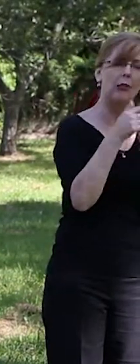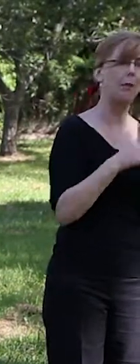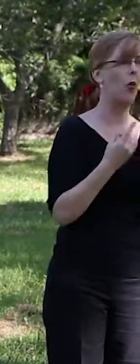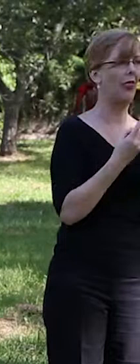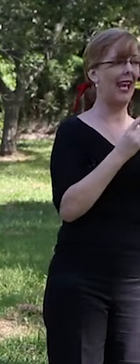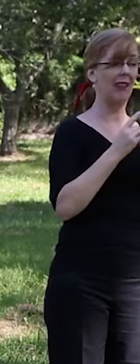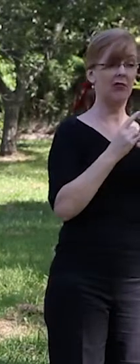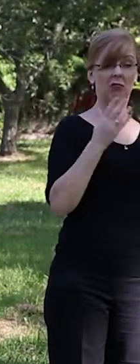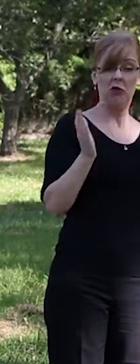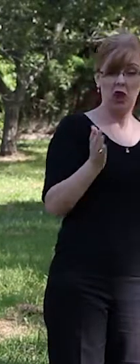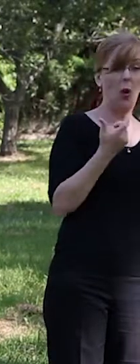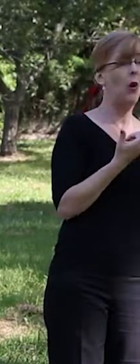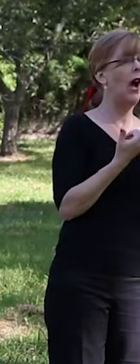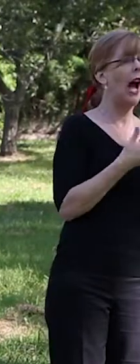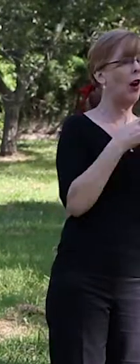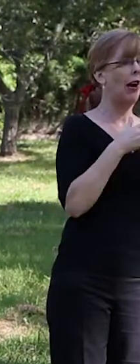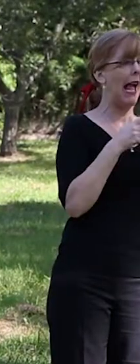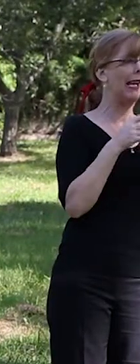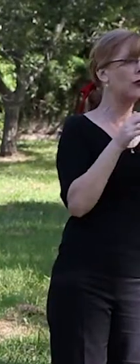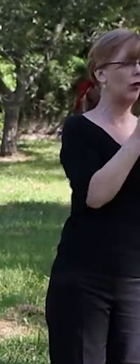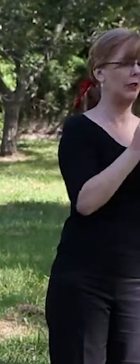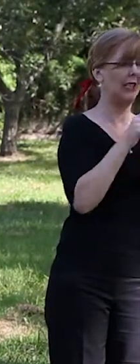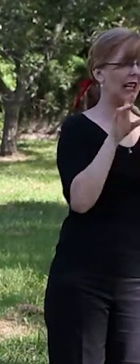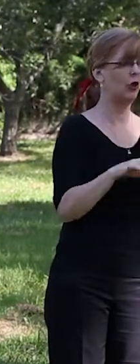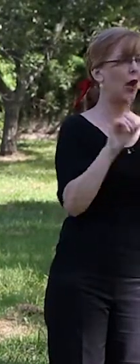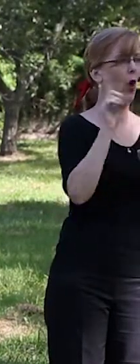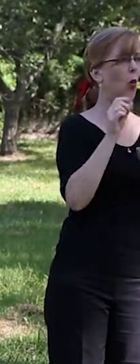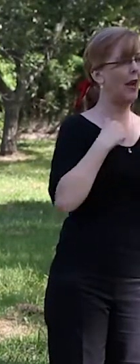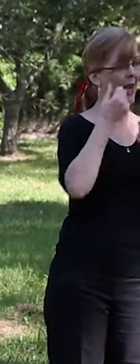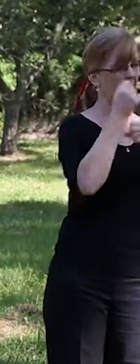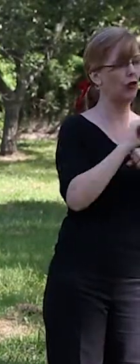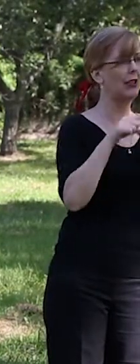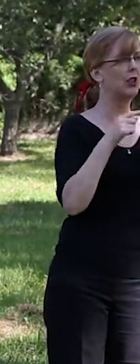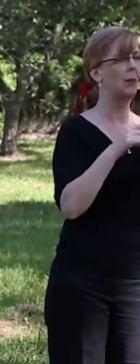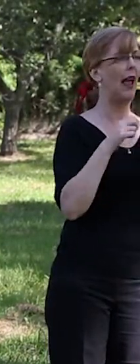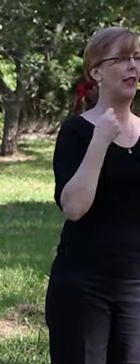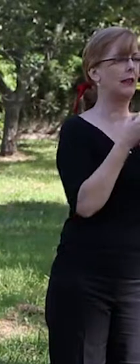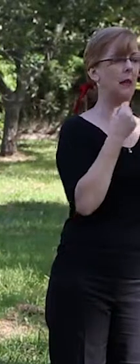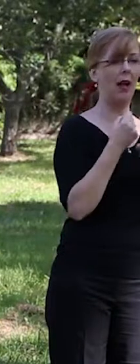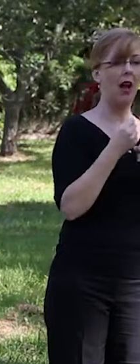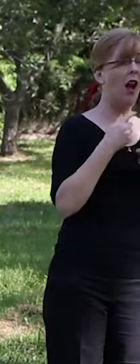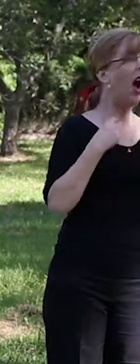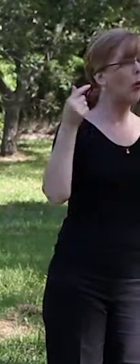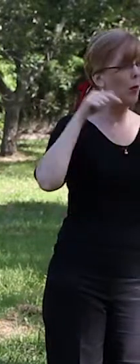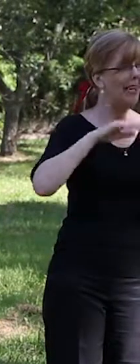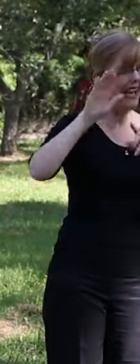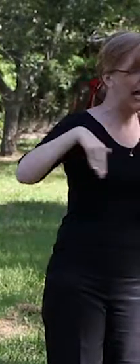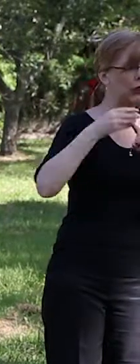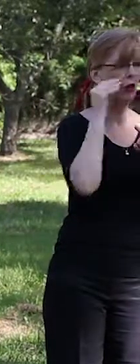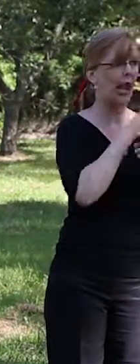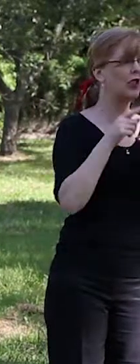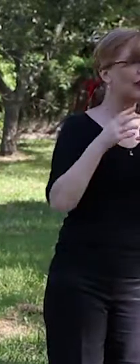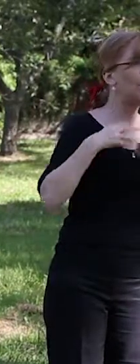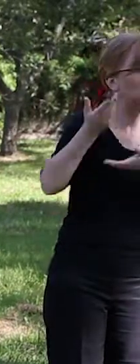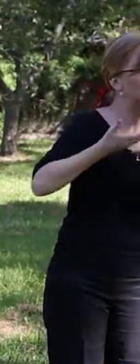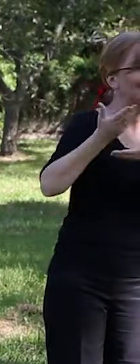strategy is all about, and that's some of the impacts of the RAP program so far. But look, I'm going to be around until lunchtime, so if you want to have a